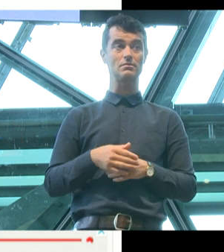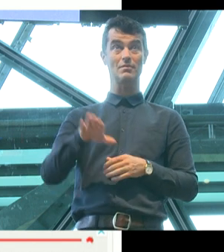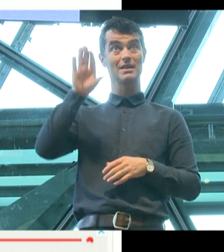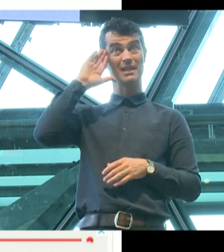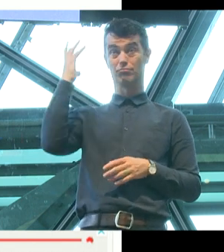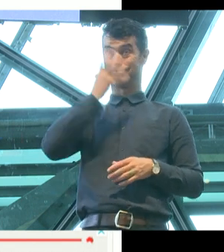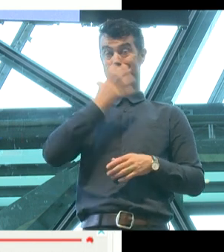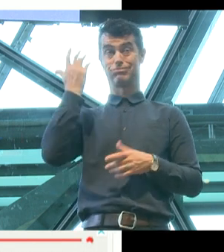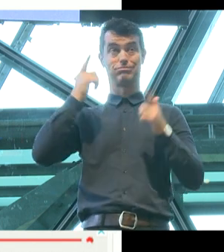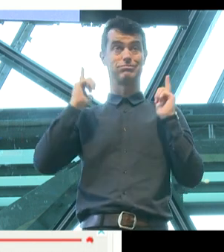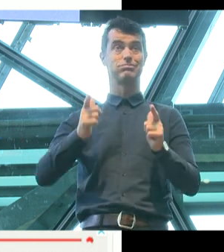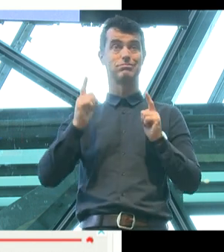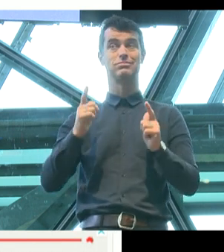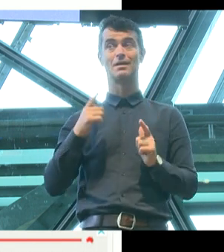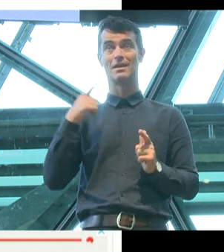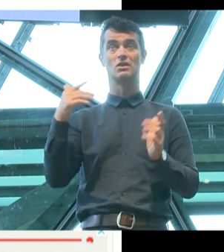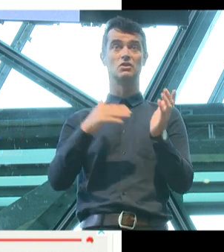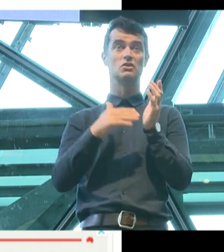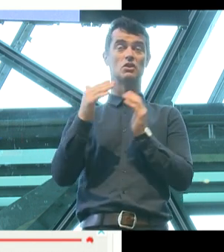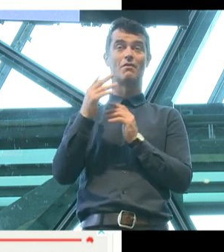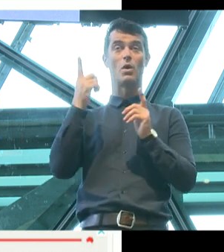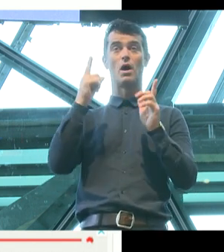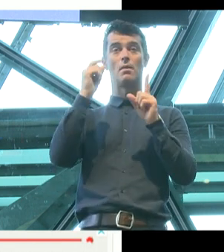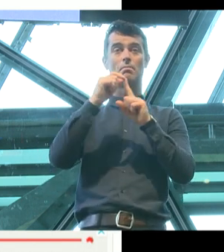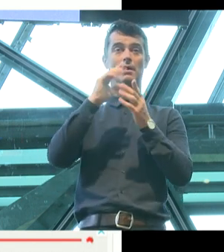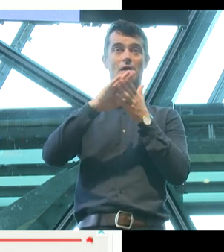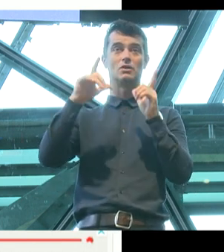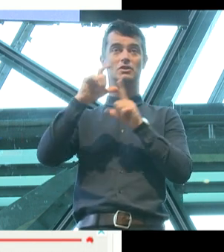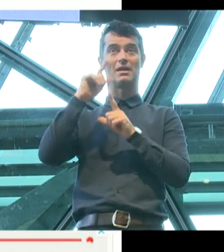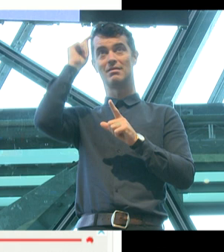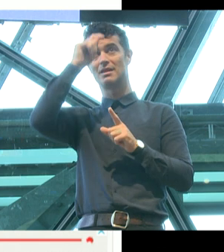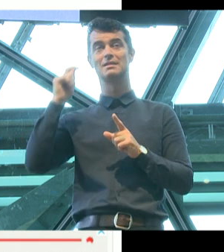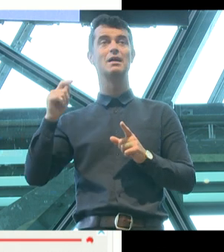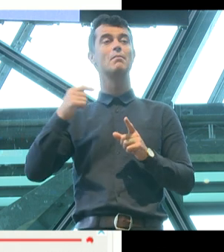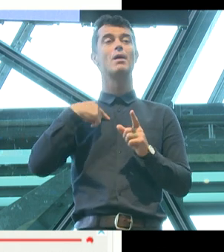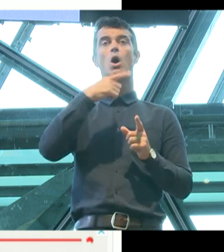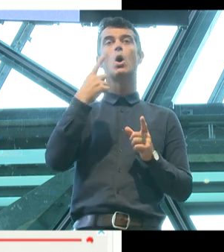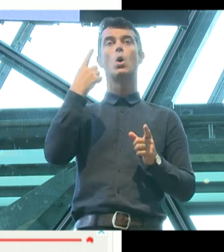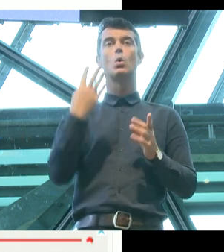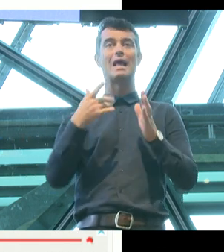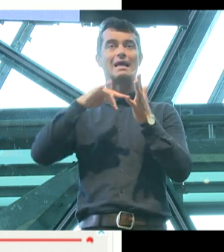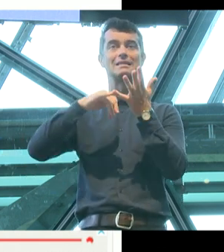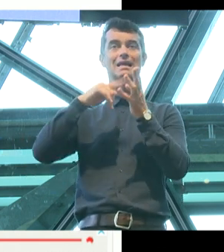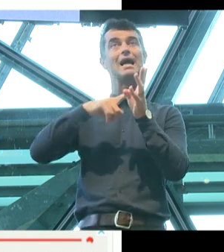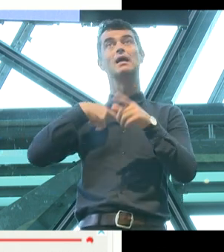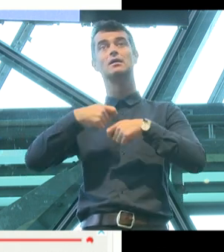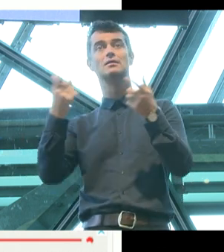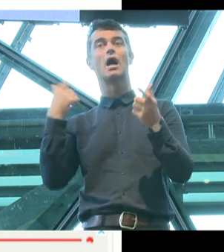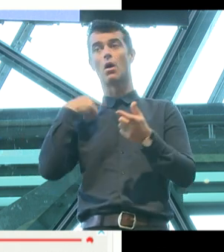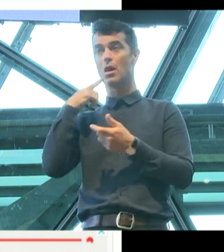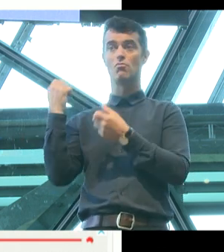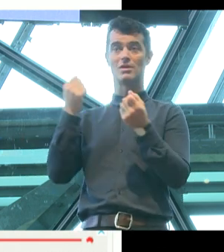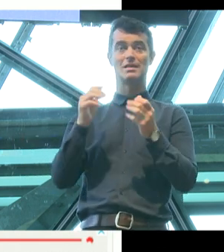because that is roughly the size of a PhD thesis. And after my quarterly essay came out, I would actually bring the book